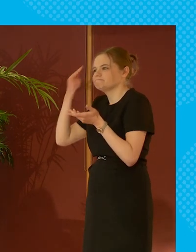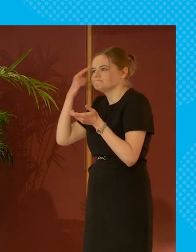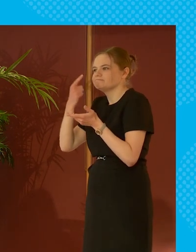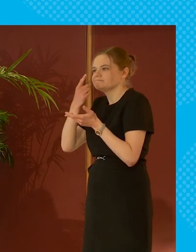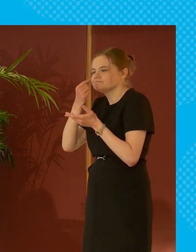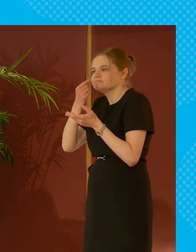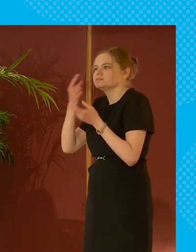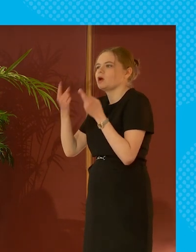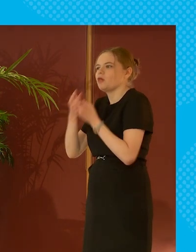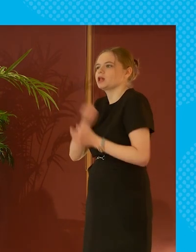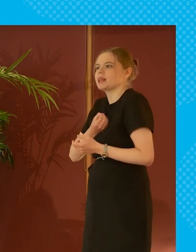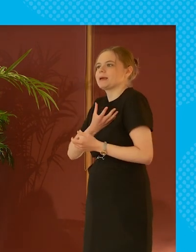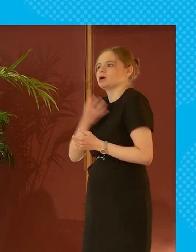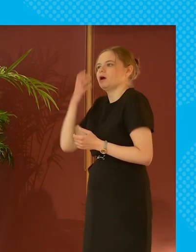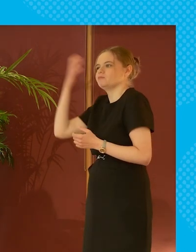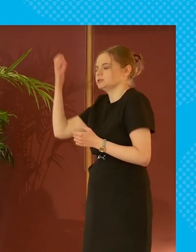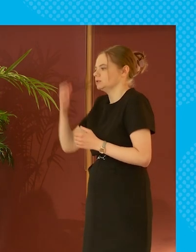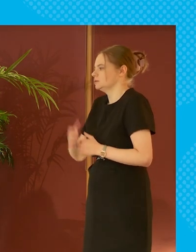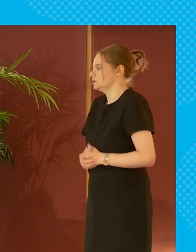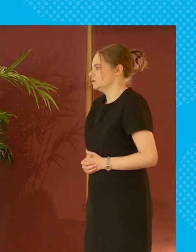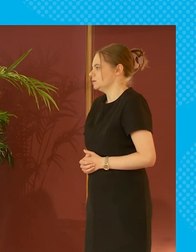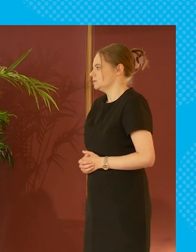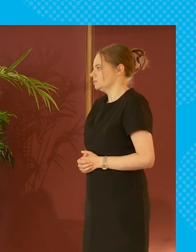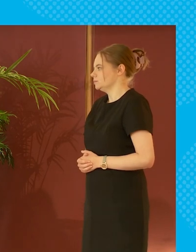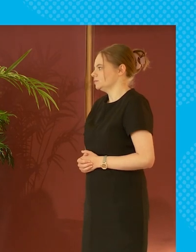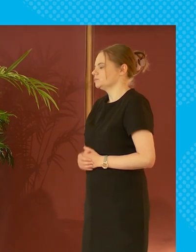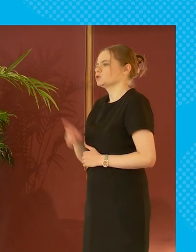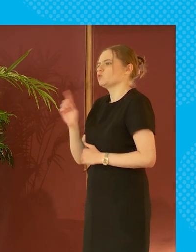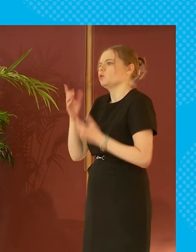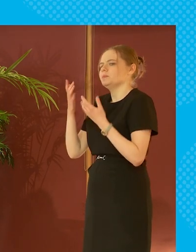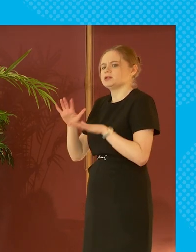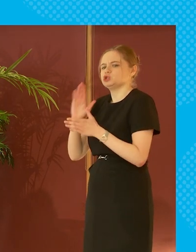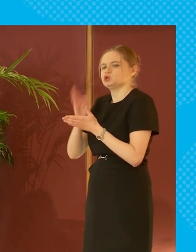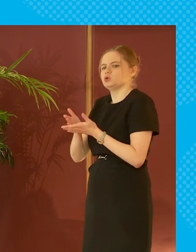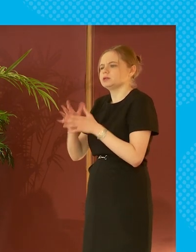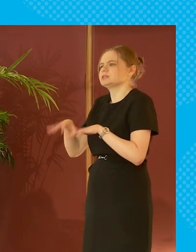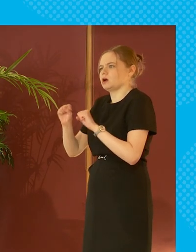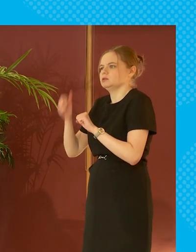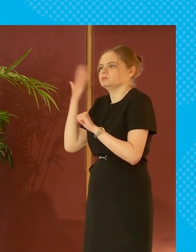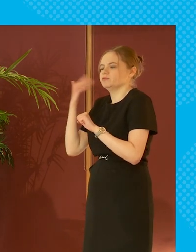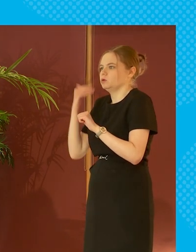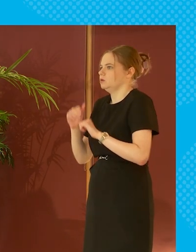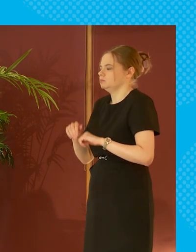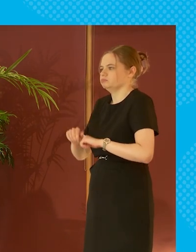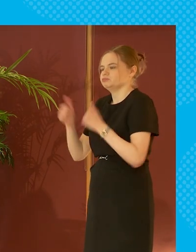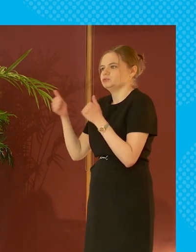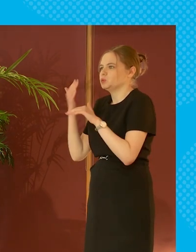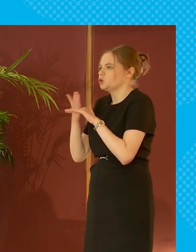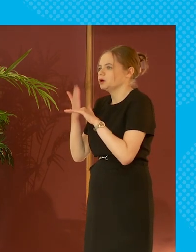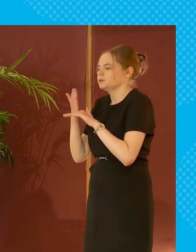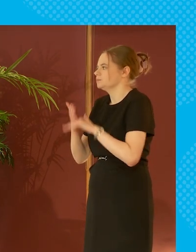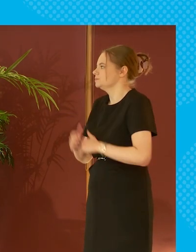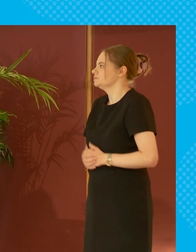and some of that new labor did around sure start worked it was then just cut it